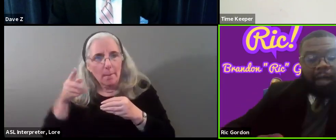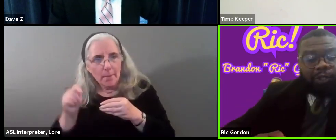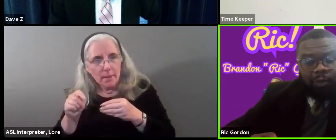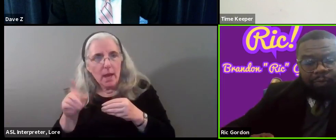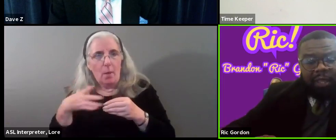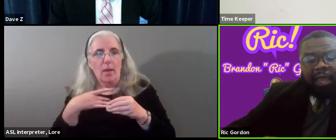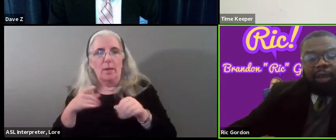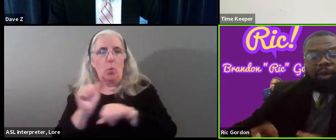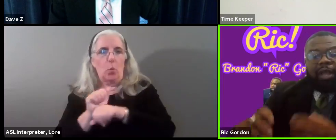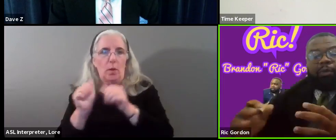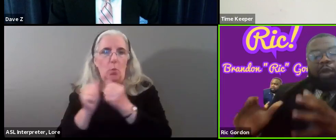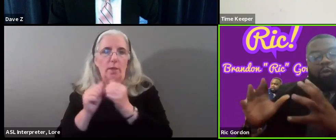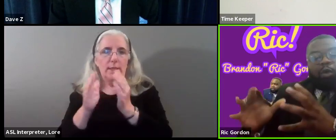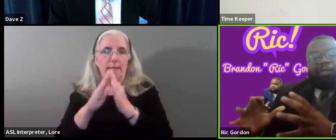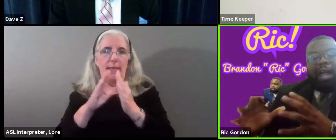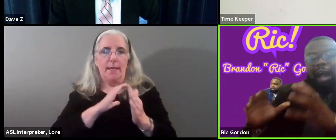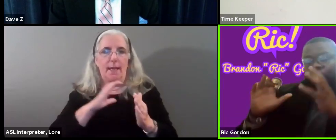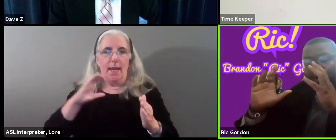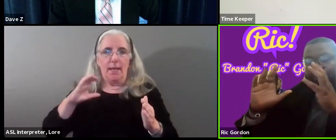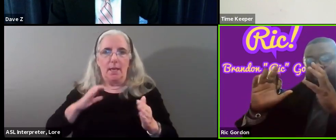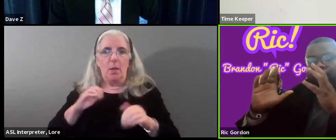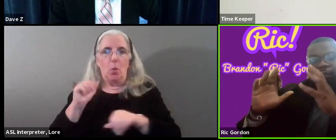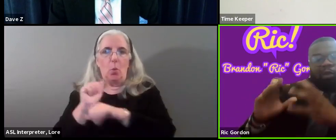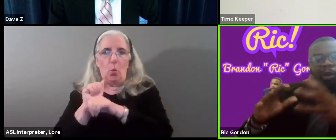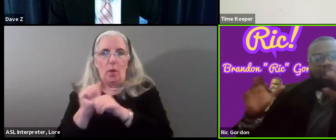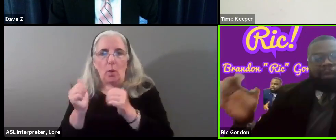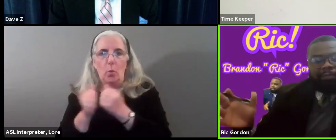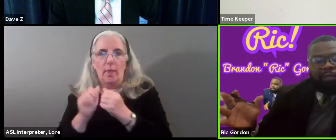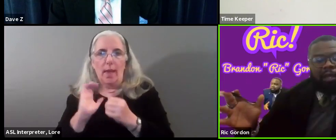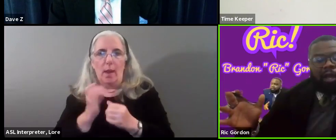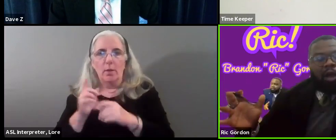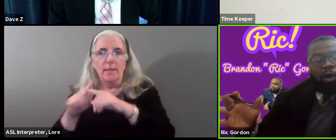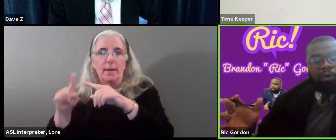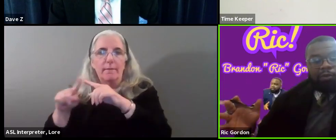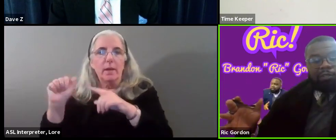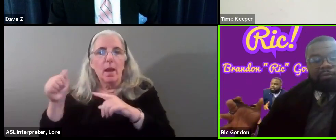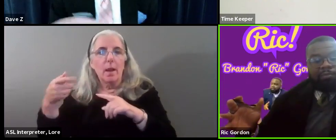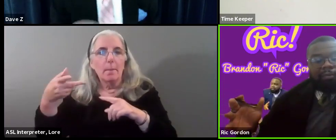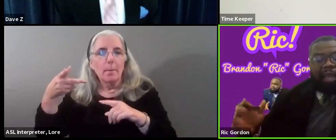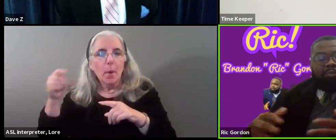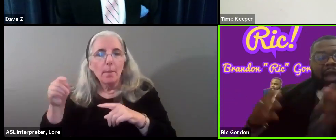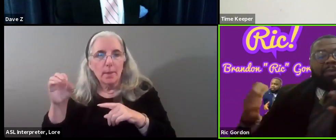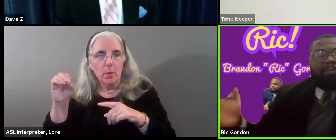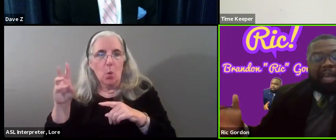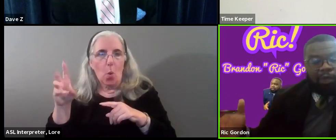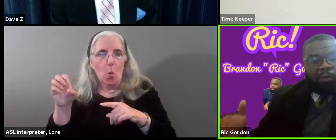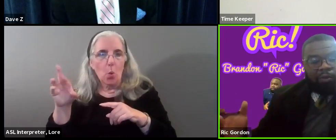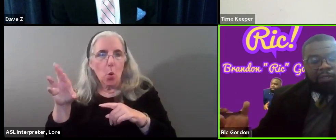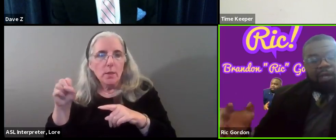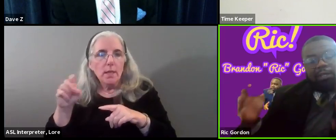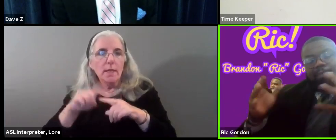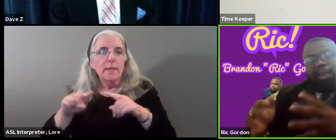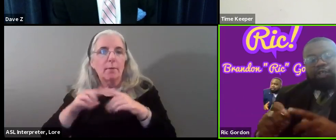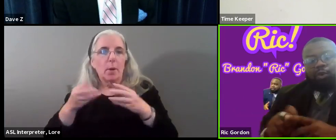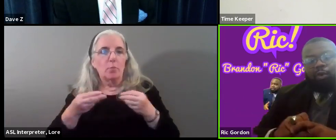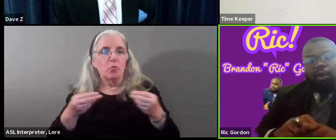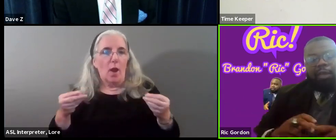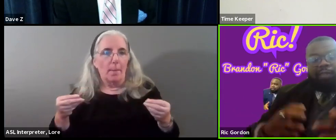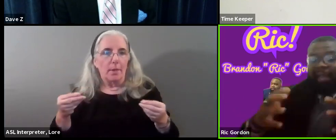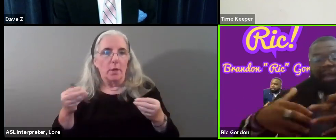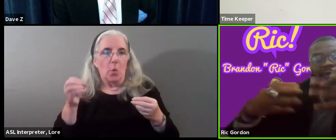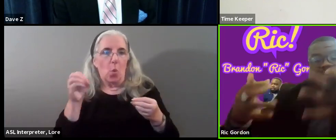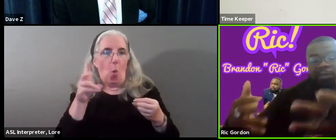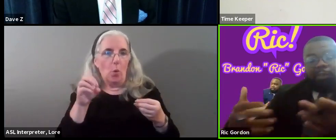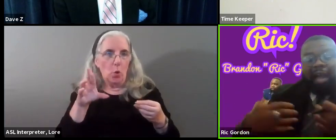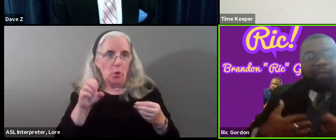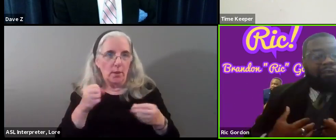work with the city council in order that we could work with our different apartment owners and property management owners to make sure